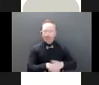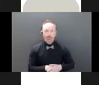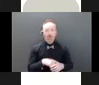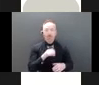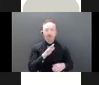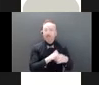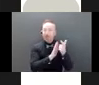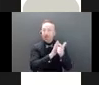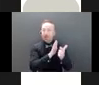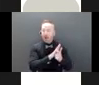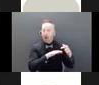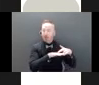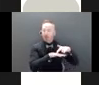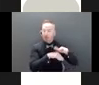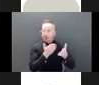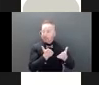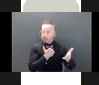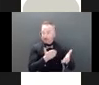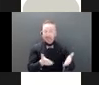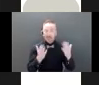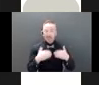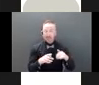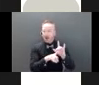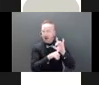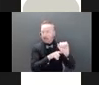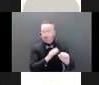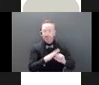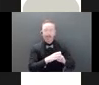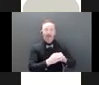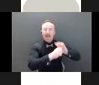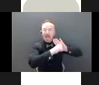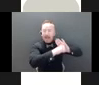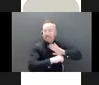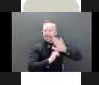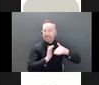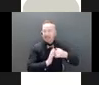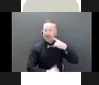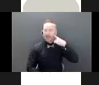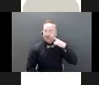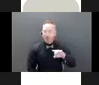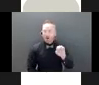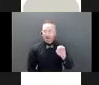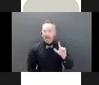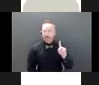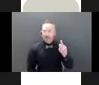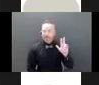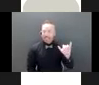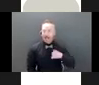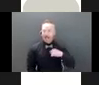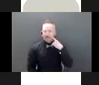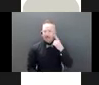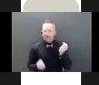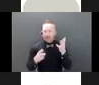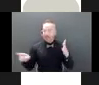Referral Service. Awesome resource is the Advocacy Center for the Elderly, which many people I'm sure on this call may be familiar with.